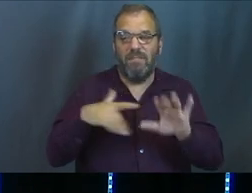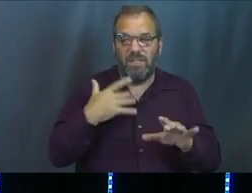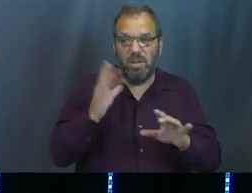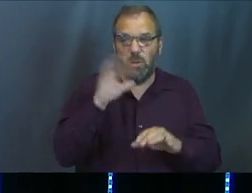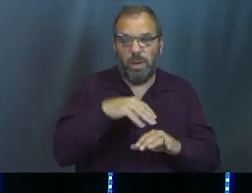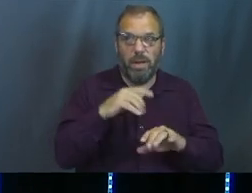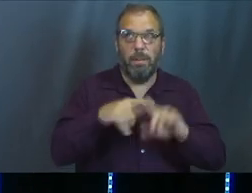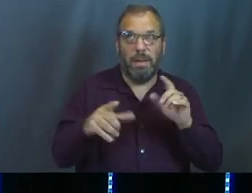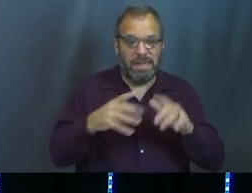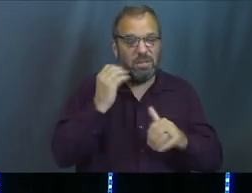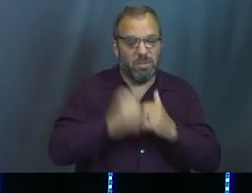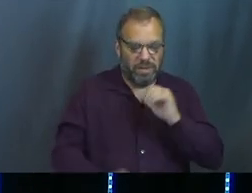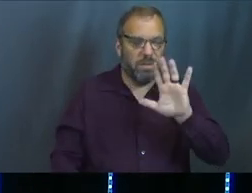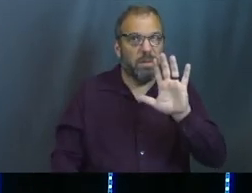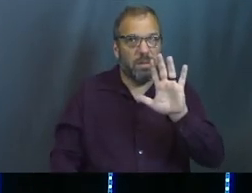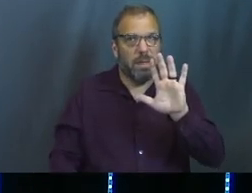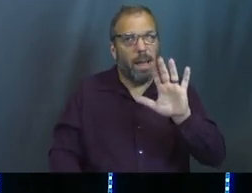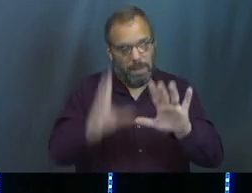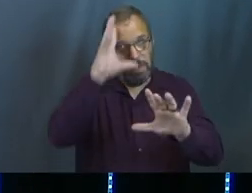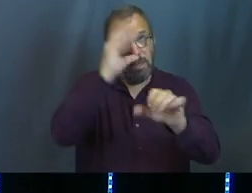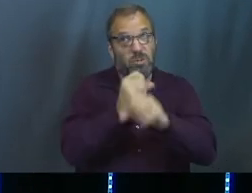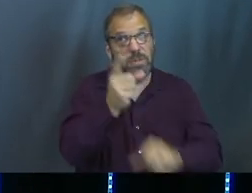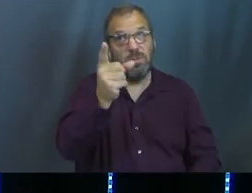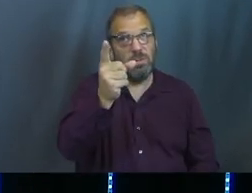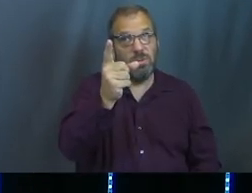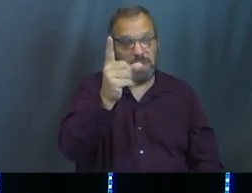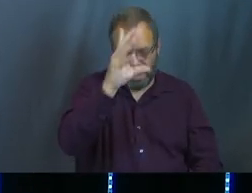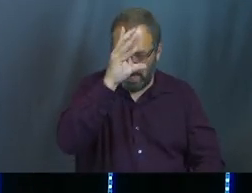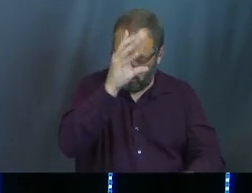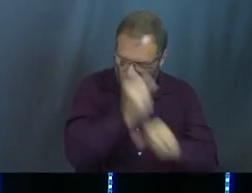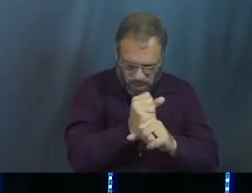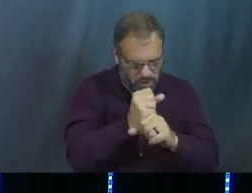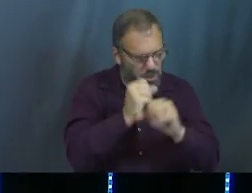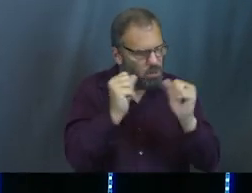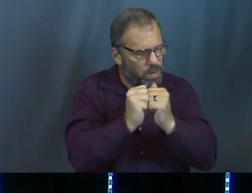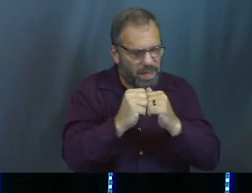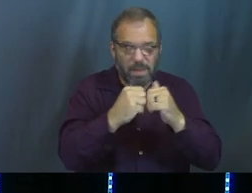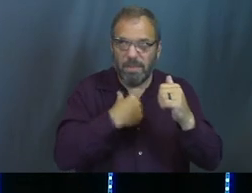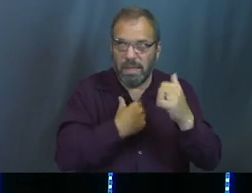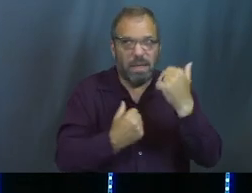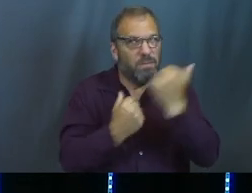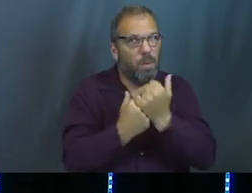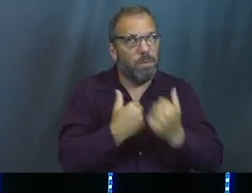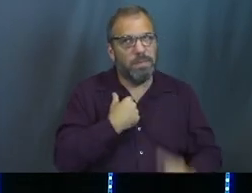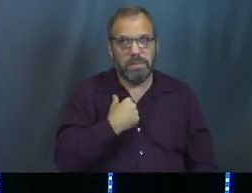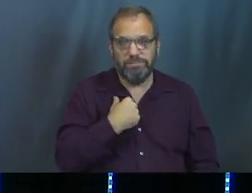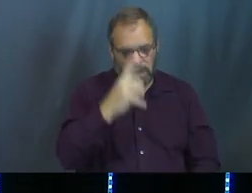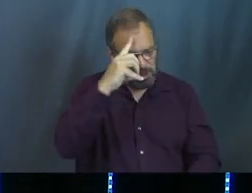feels weird right now, God. This is rough, but I trust you. And I trust that you are with me, that you are for me.